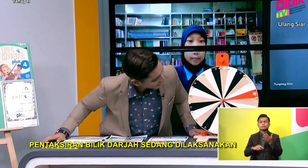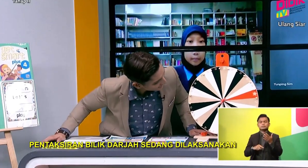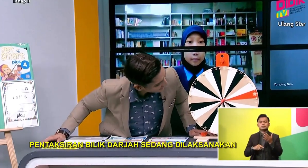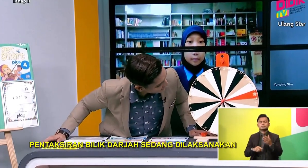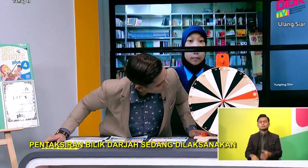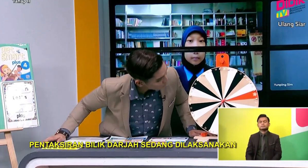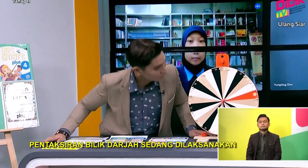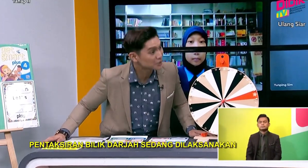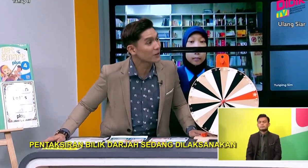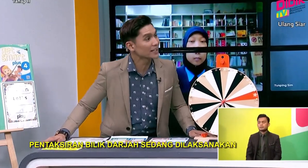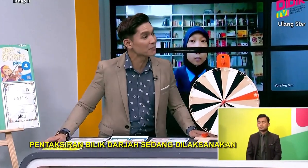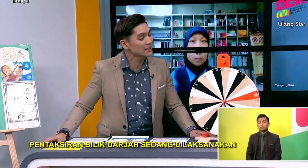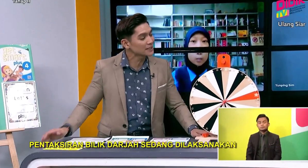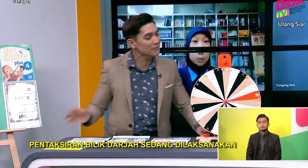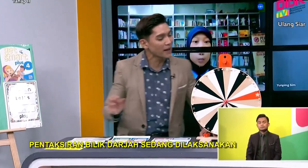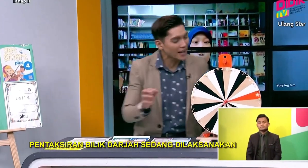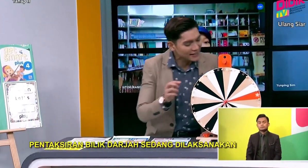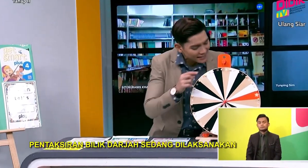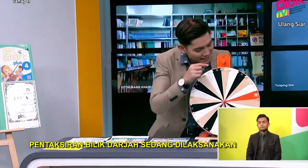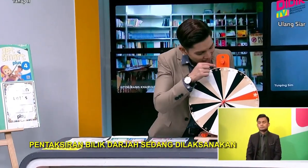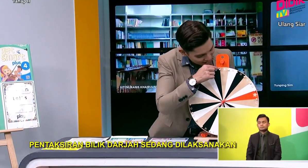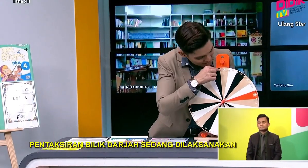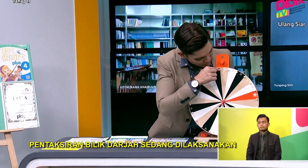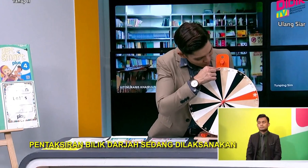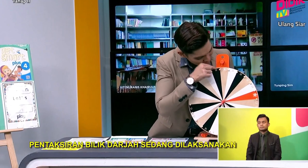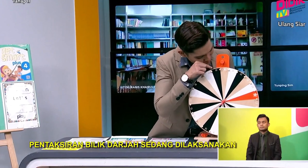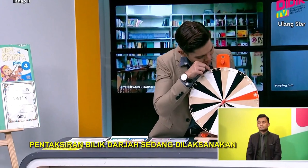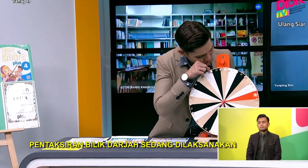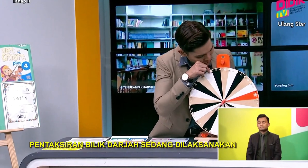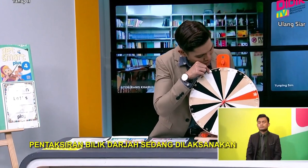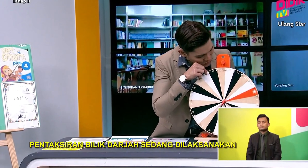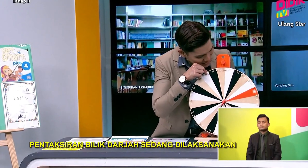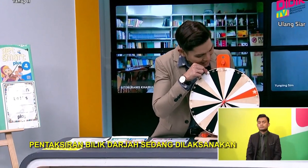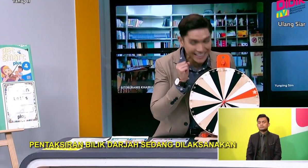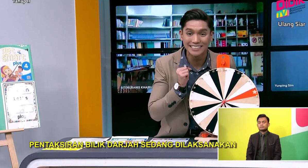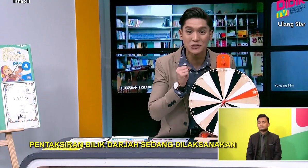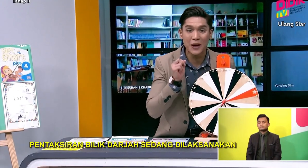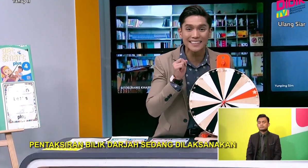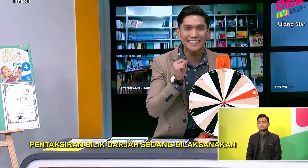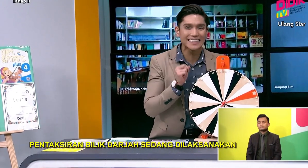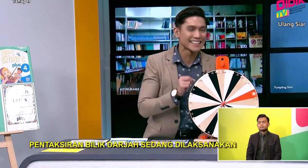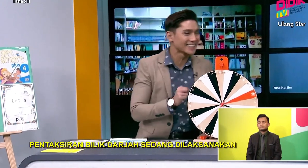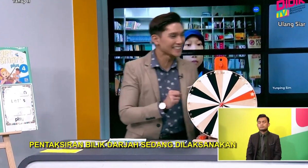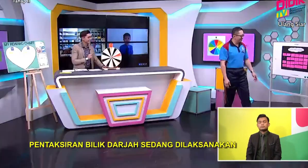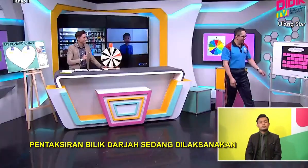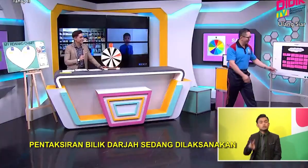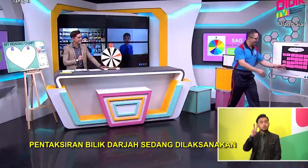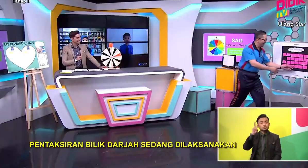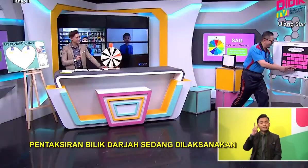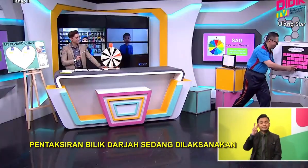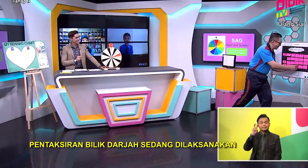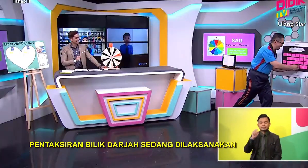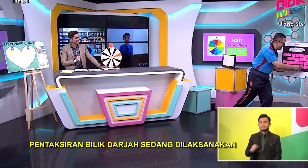And it is Oh, it's right in the middle But I think it is more to Whoopsie 20 20